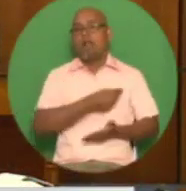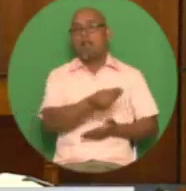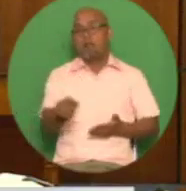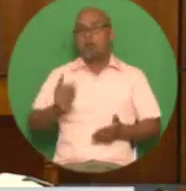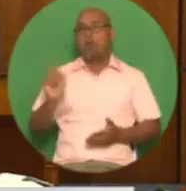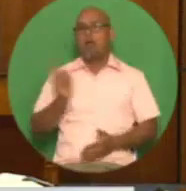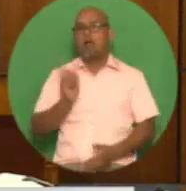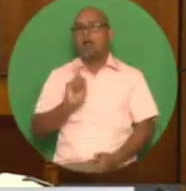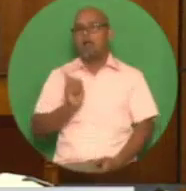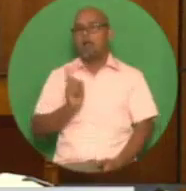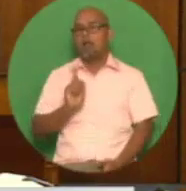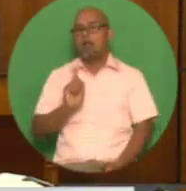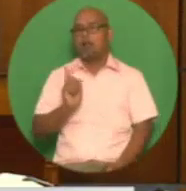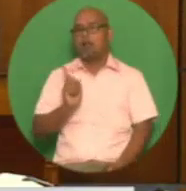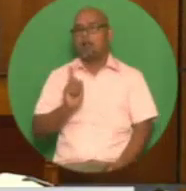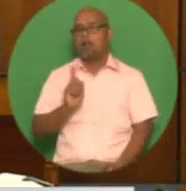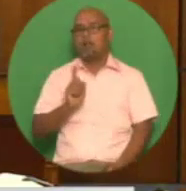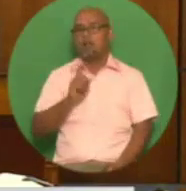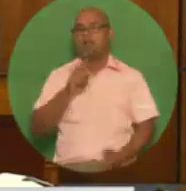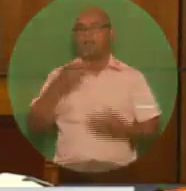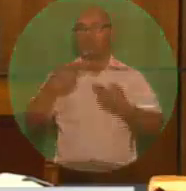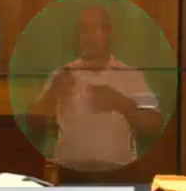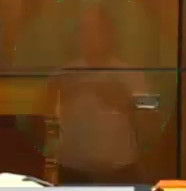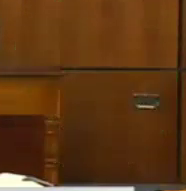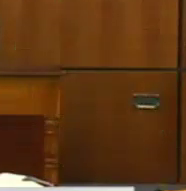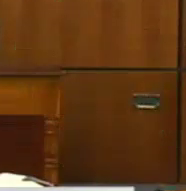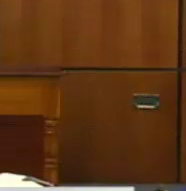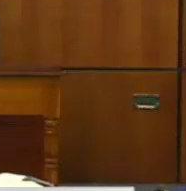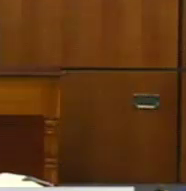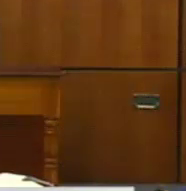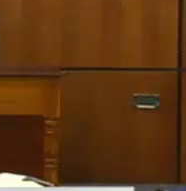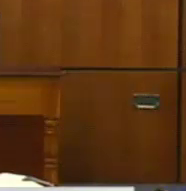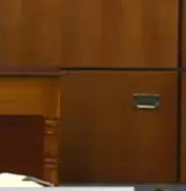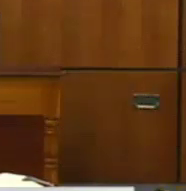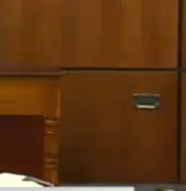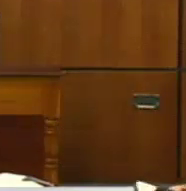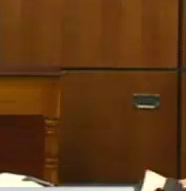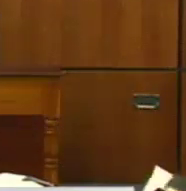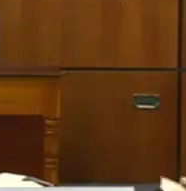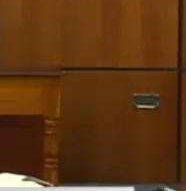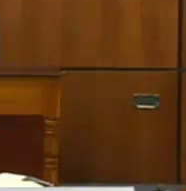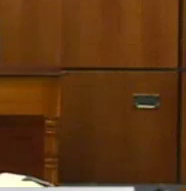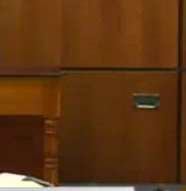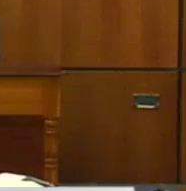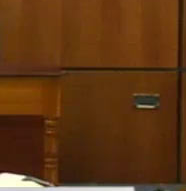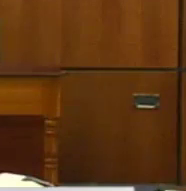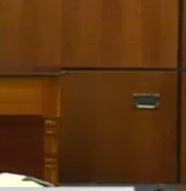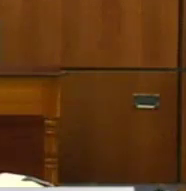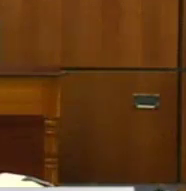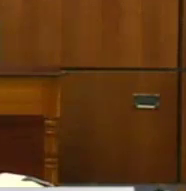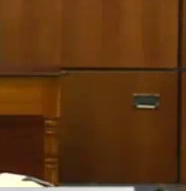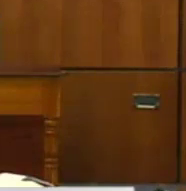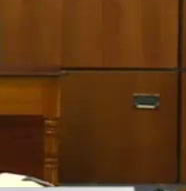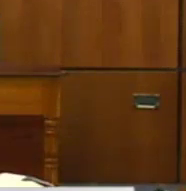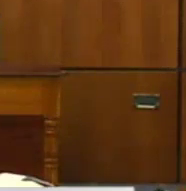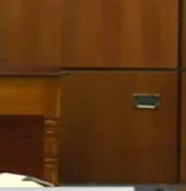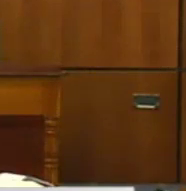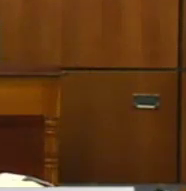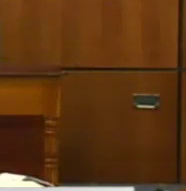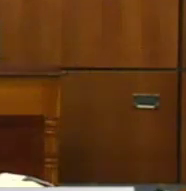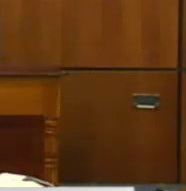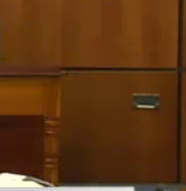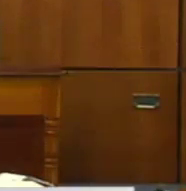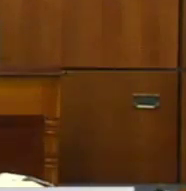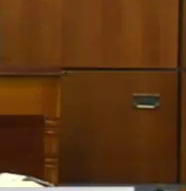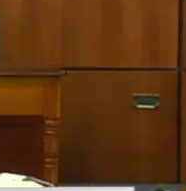all in say aye aye think the ayes have it this house do now